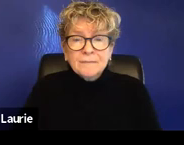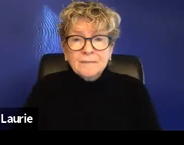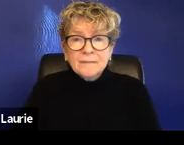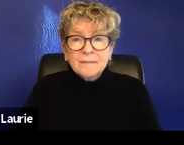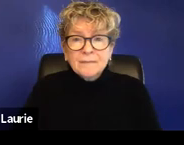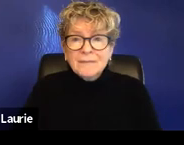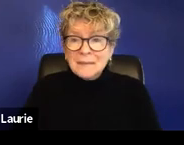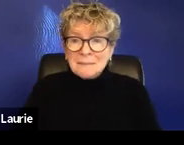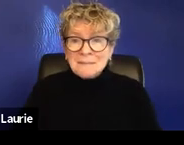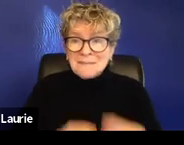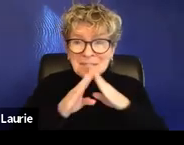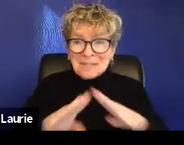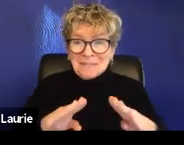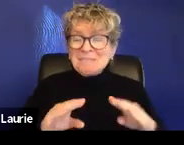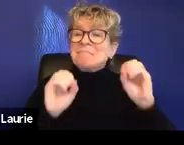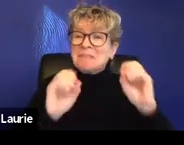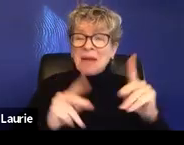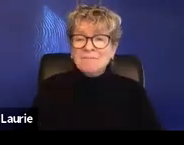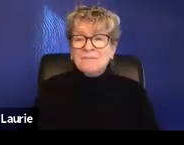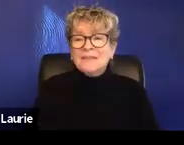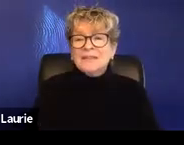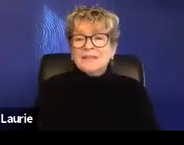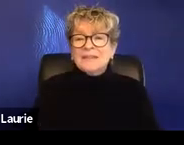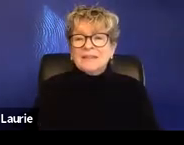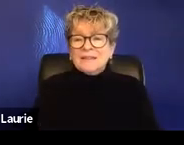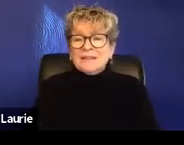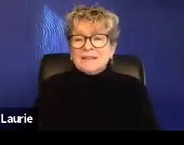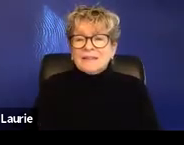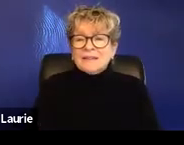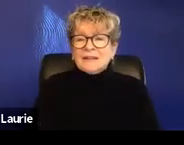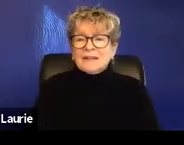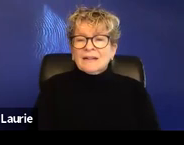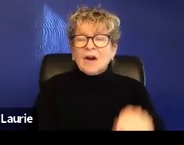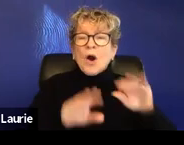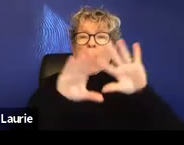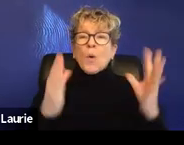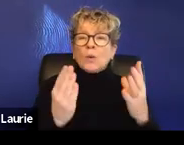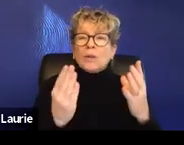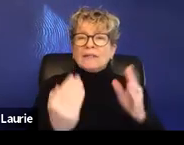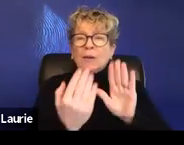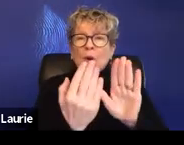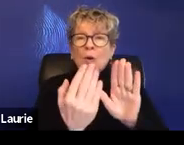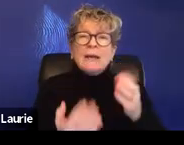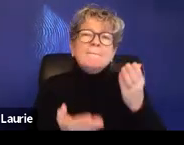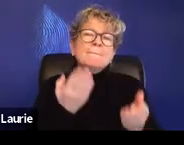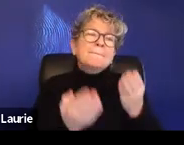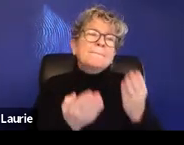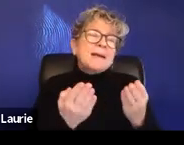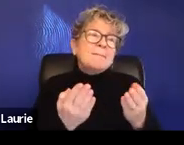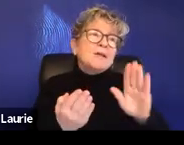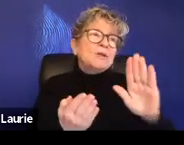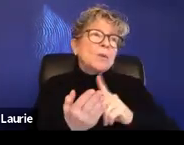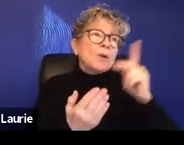Okay. So the holistic approach, some of your programs, it may not be possible based on funding